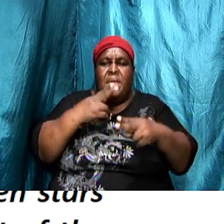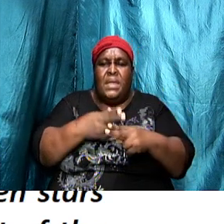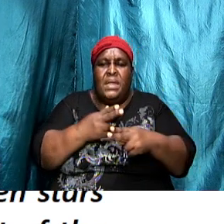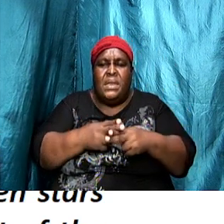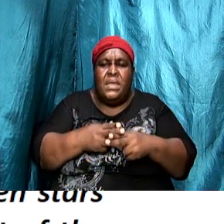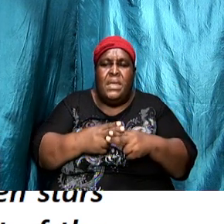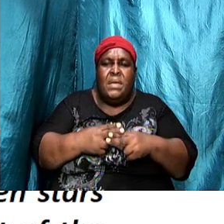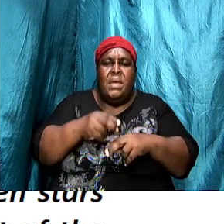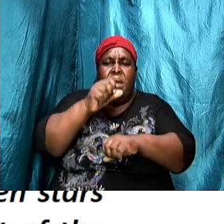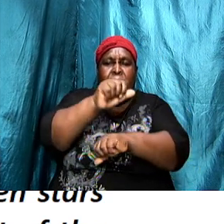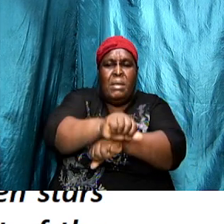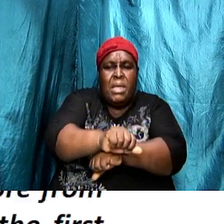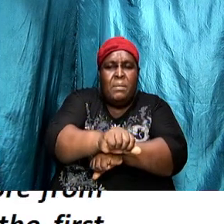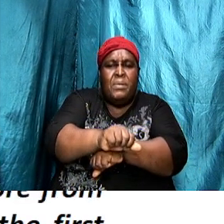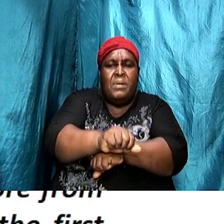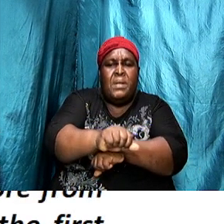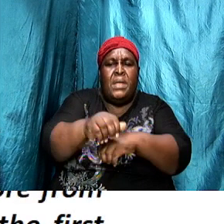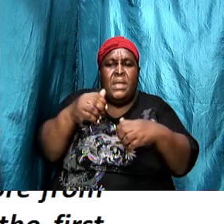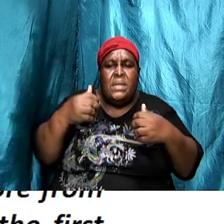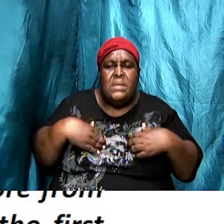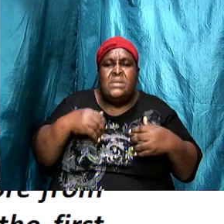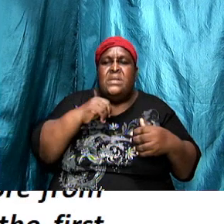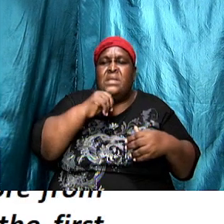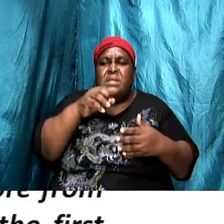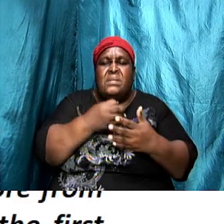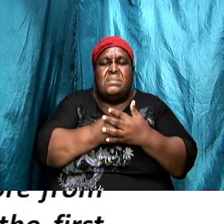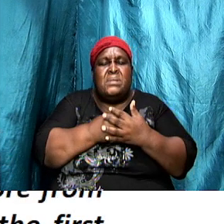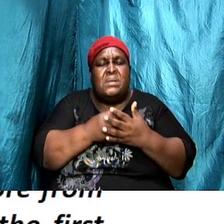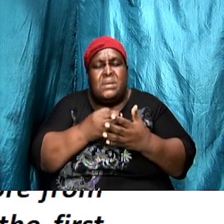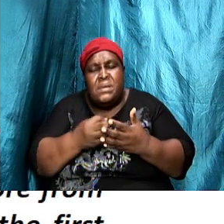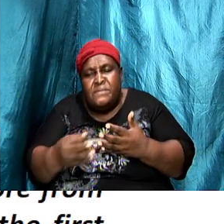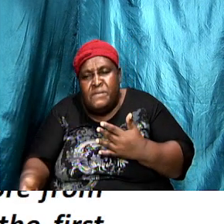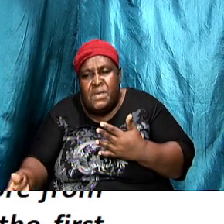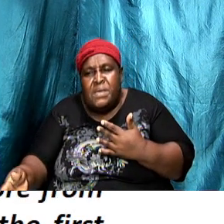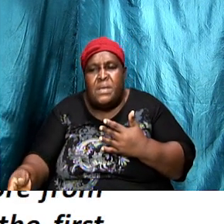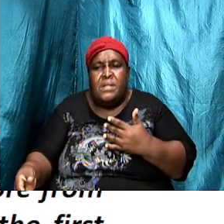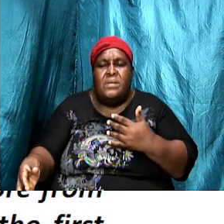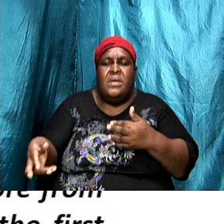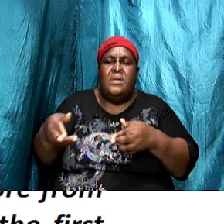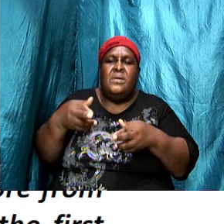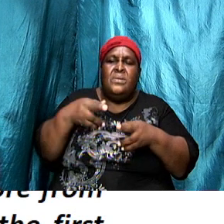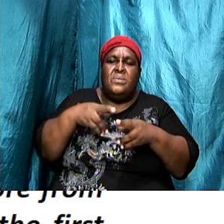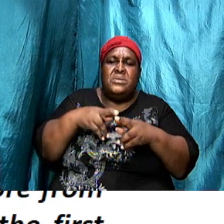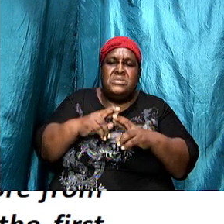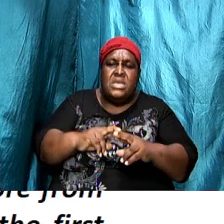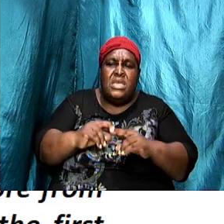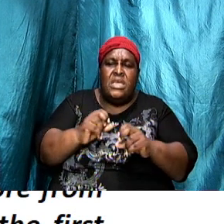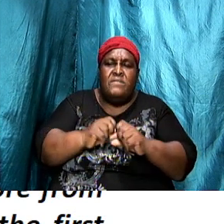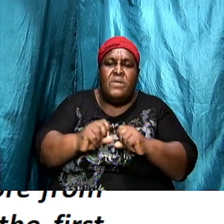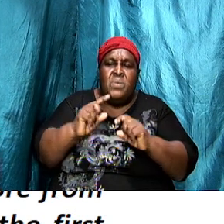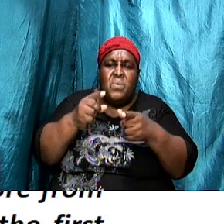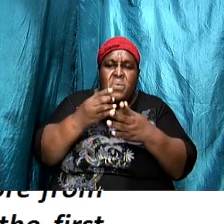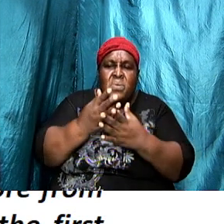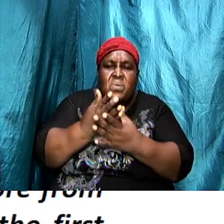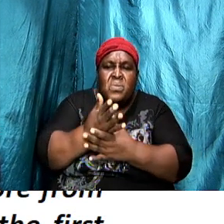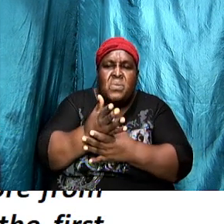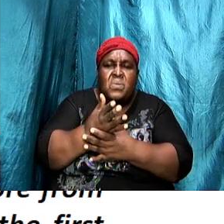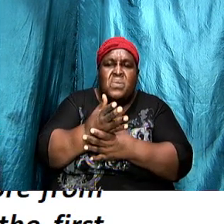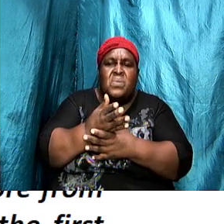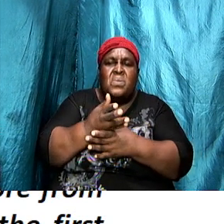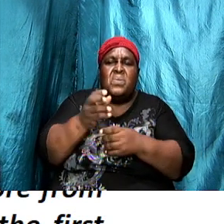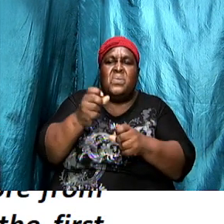labored and has not fainted and there is him going through and giving them words of